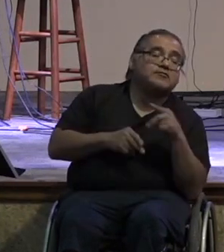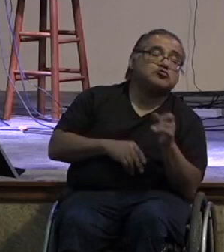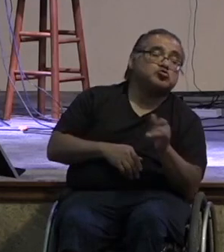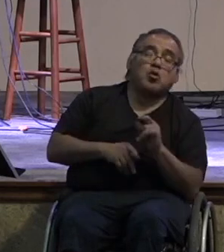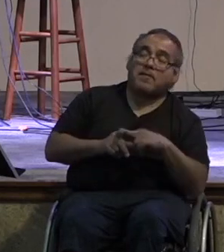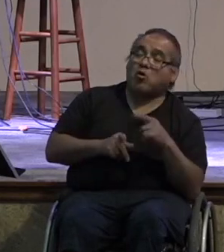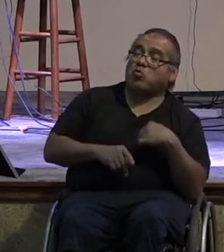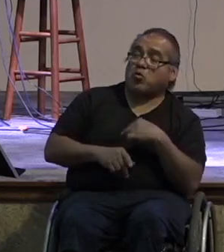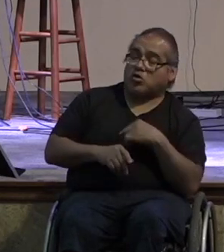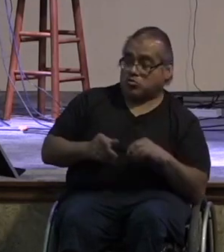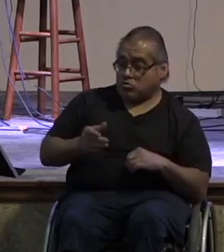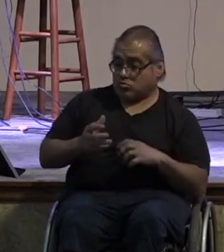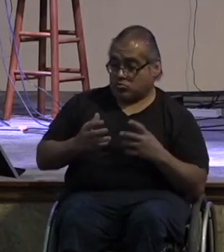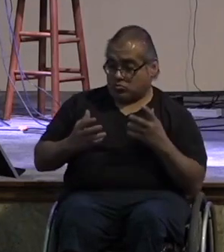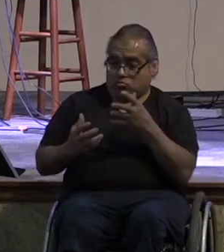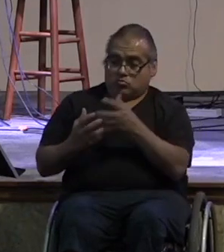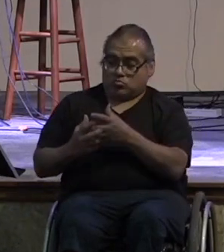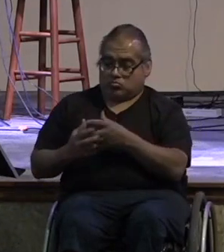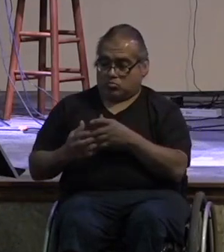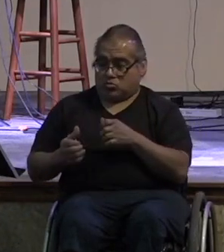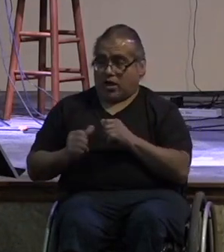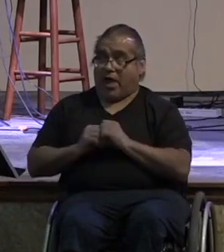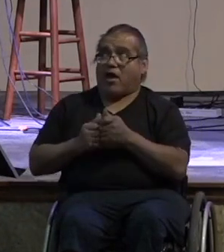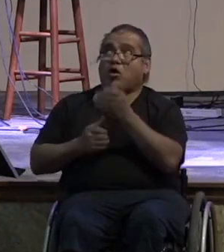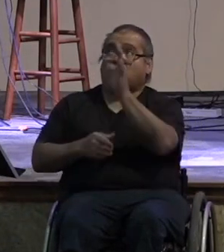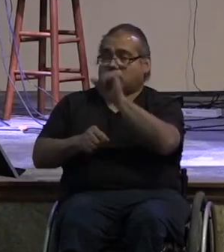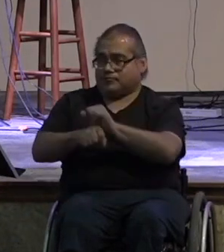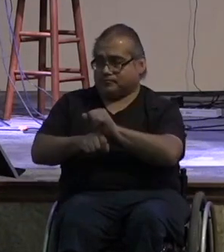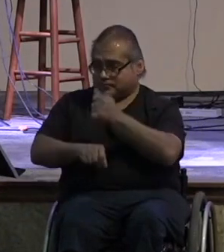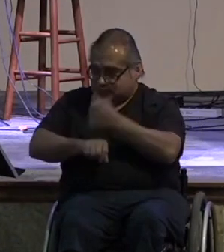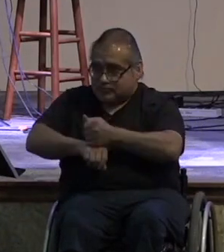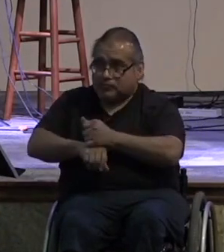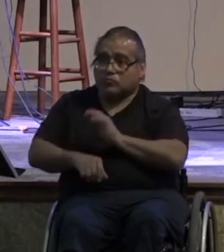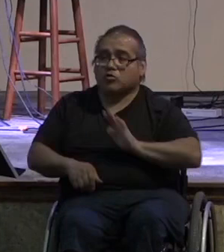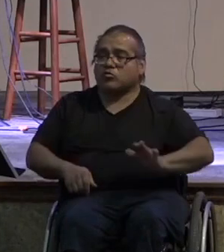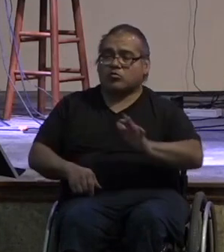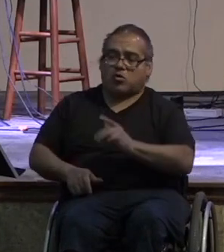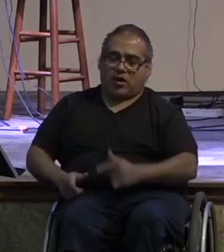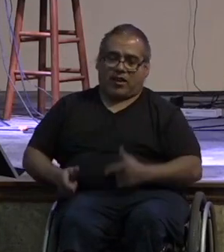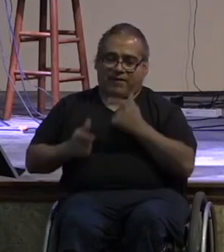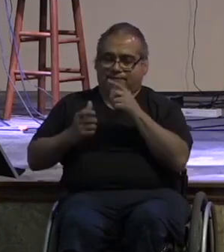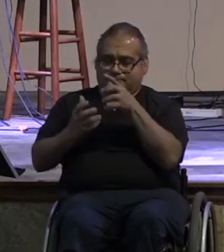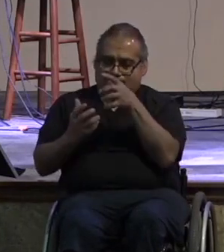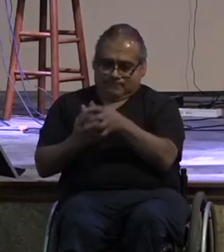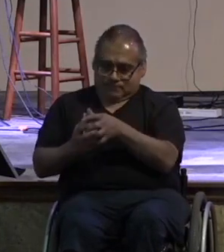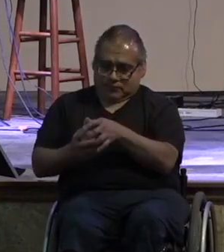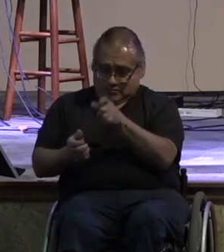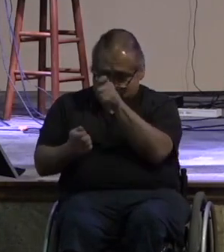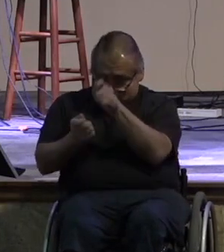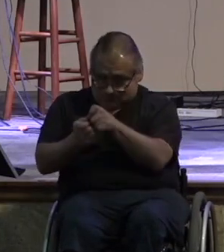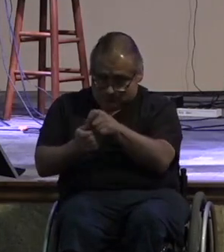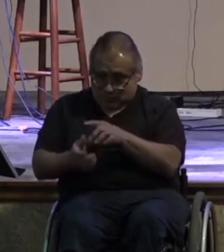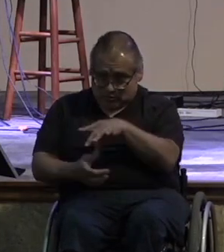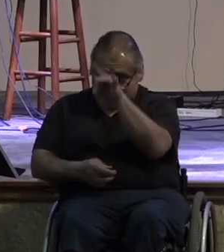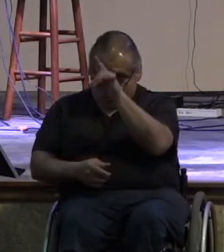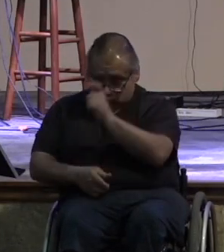plug in because you're going to shine for god in the in that space right because that's what he's made you to be and